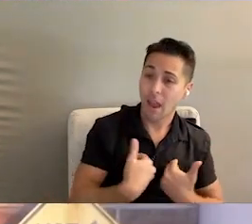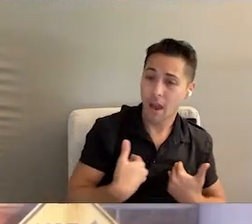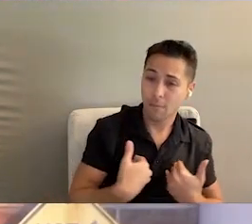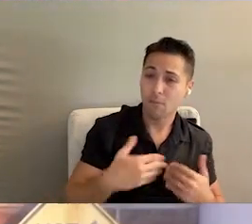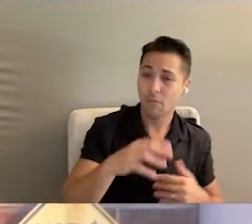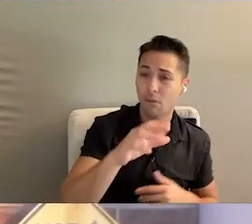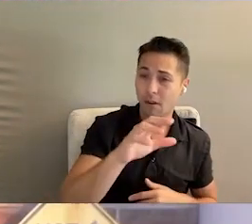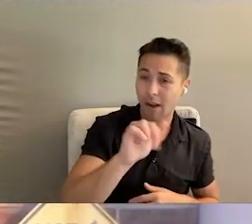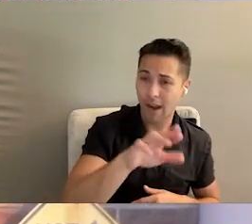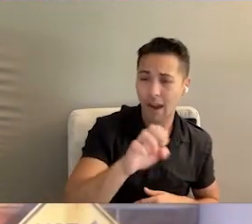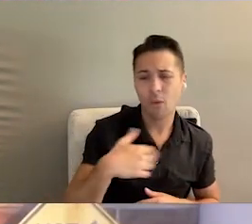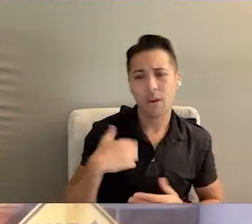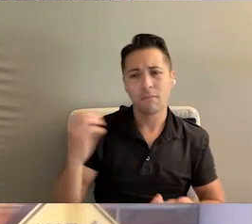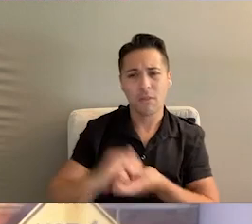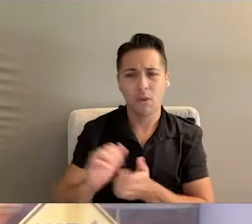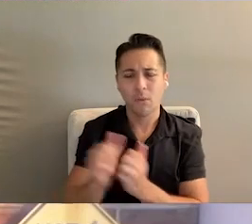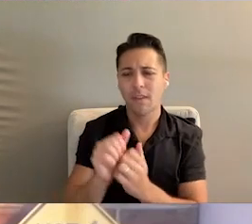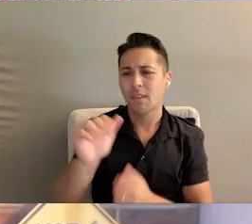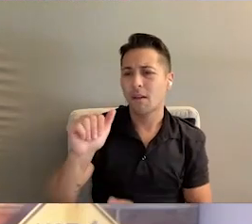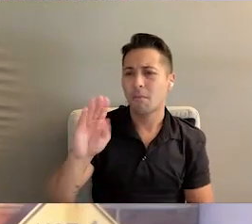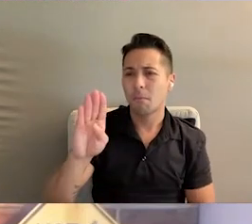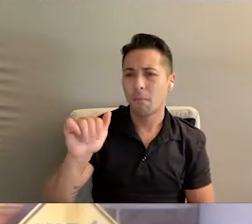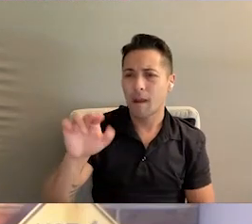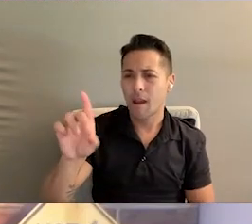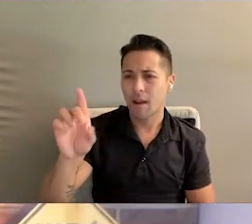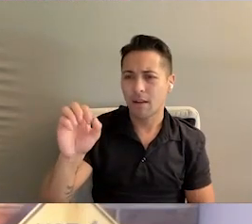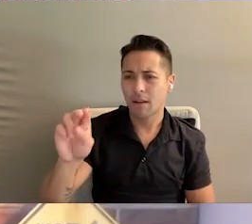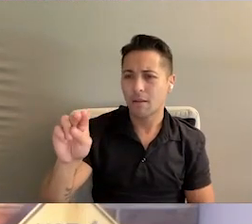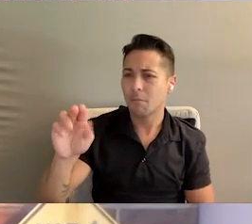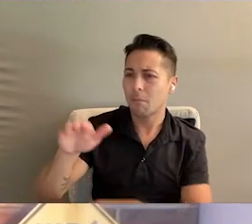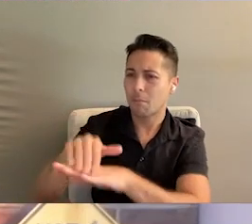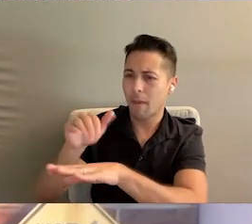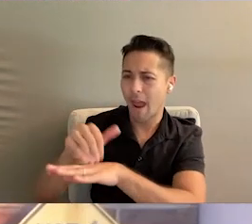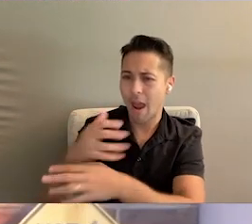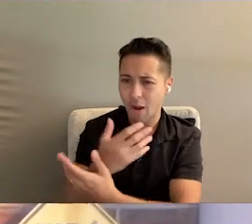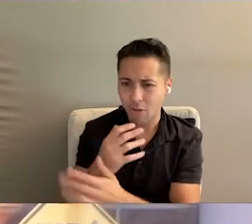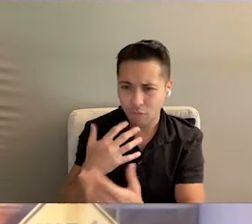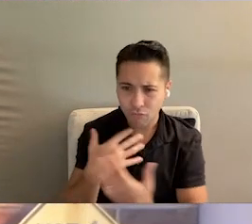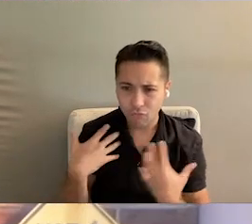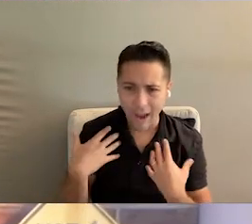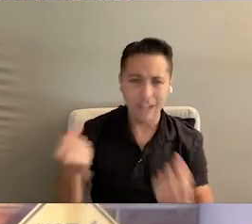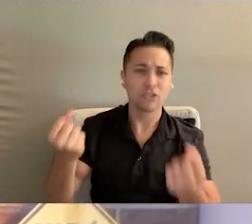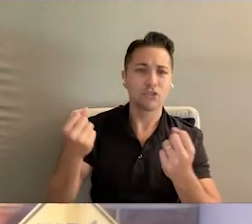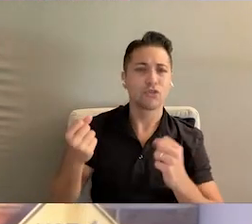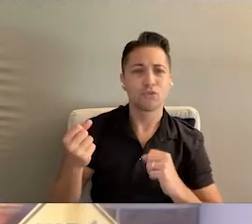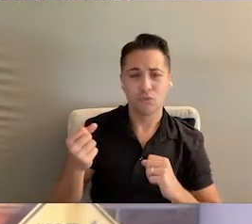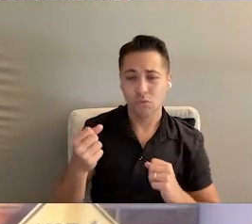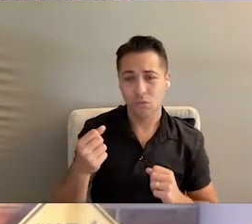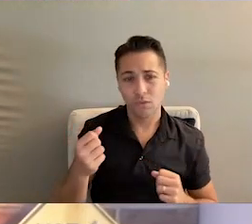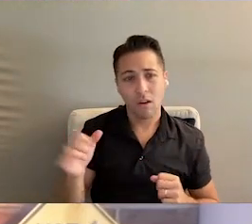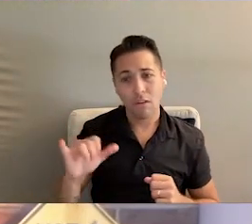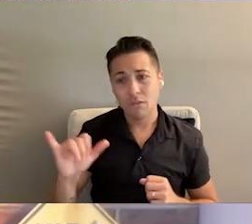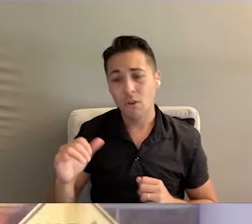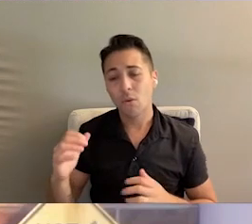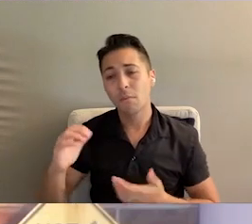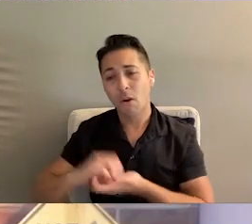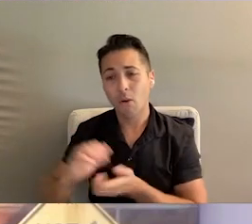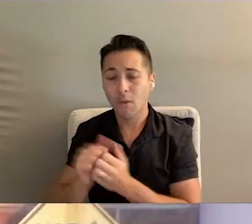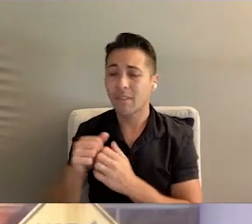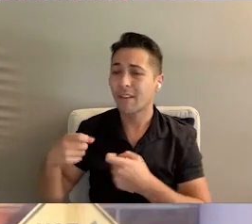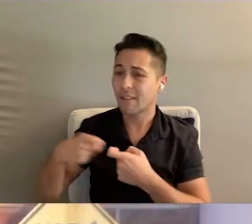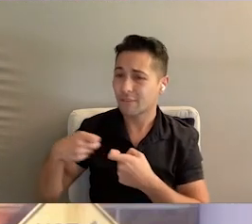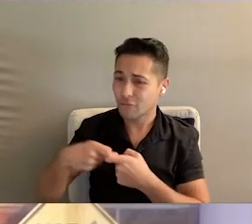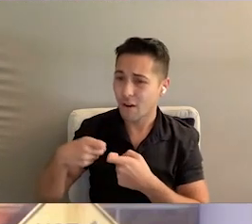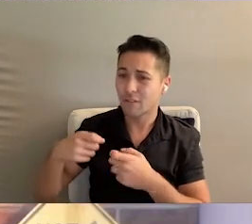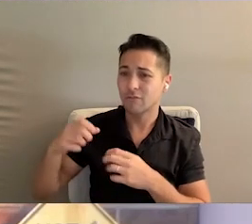program, we partner with Abandoned Pet Rescue and with Broward County Animal Care. In our material handler program, we partner with the local